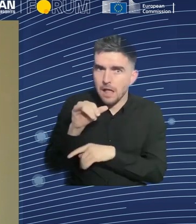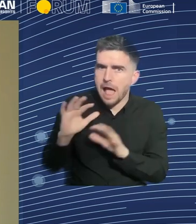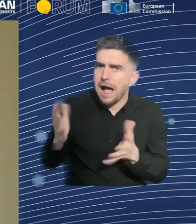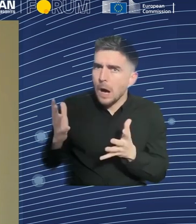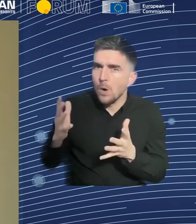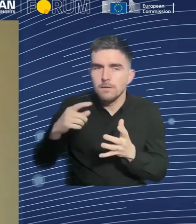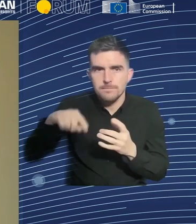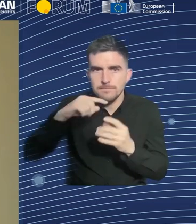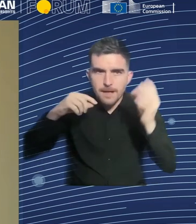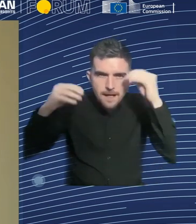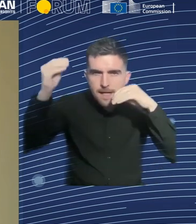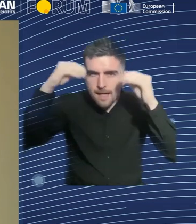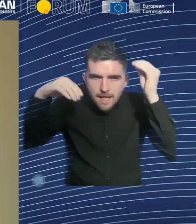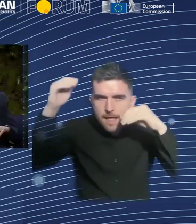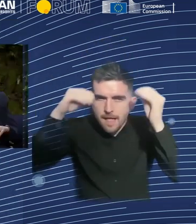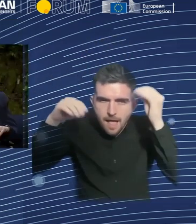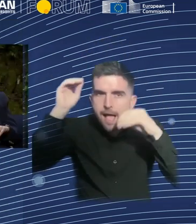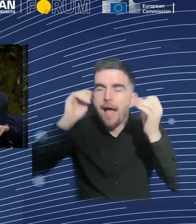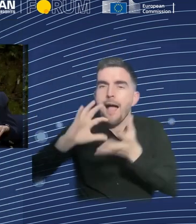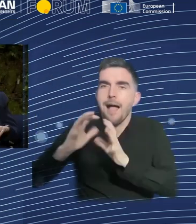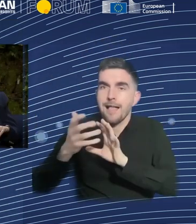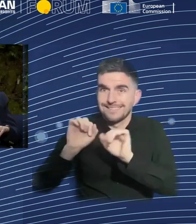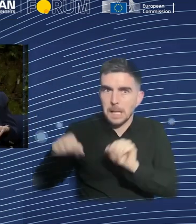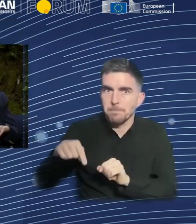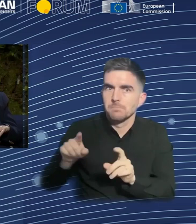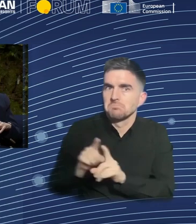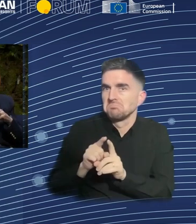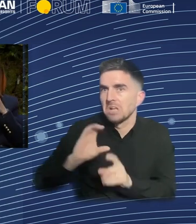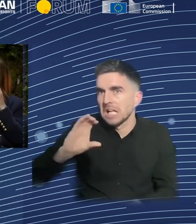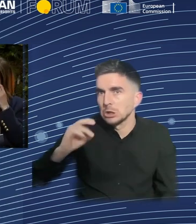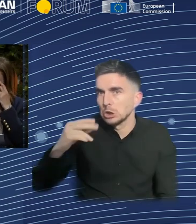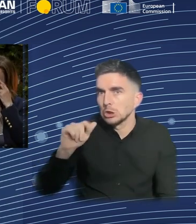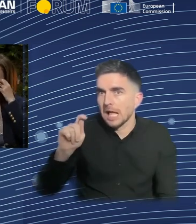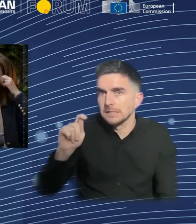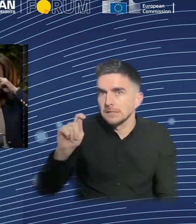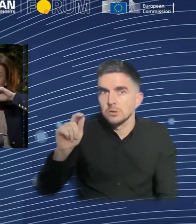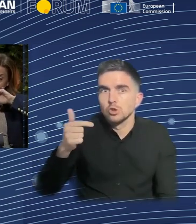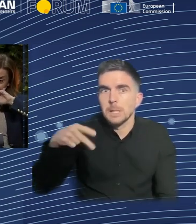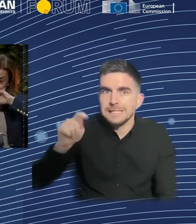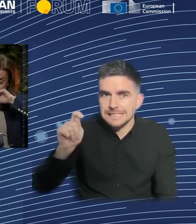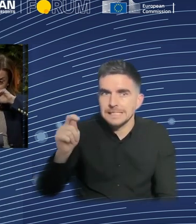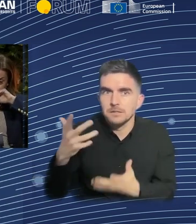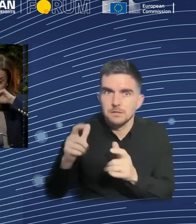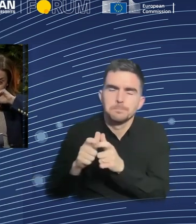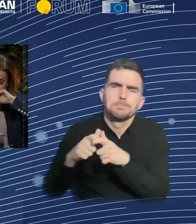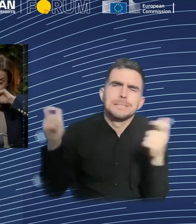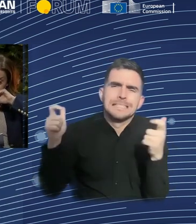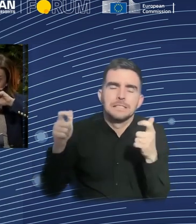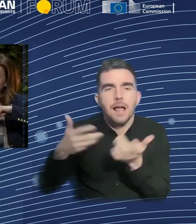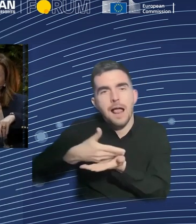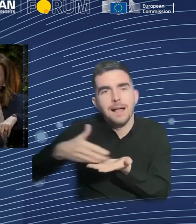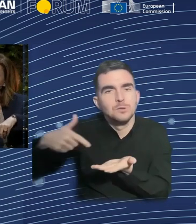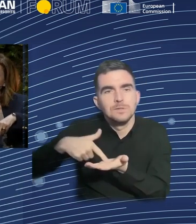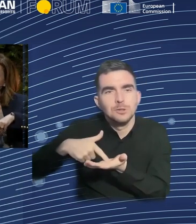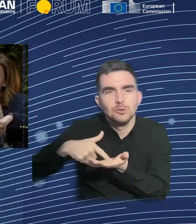they are trained simply to imitate humans, to imitate human language behavior. And